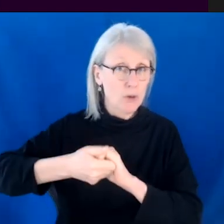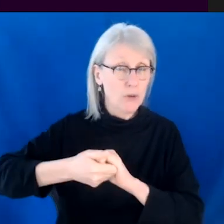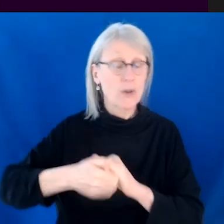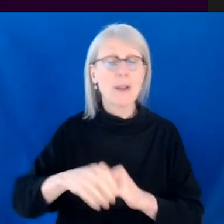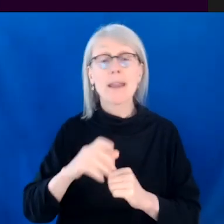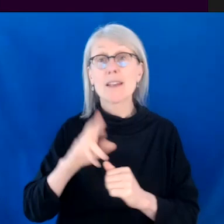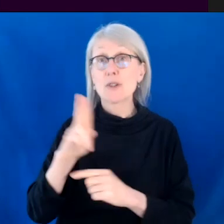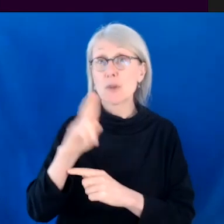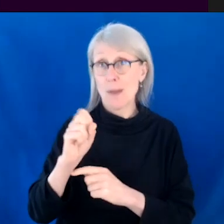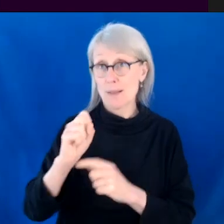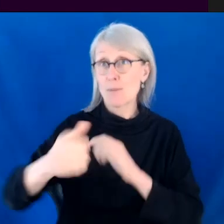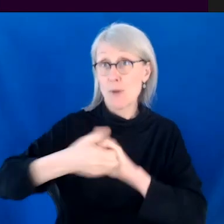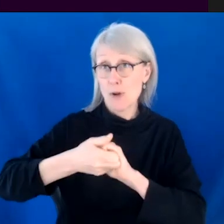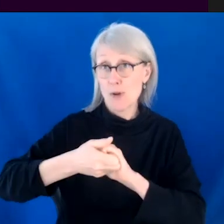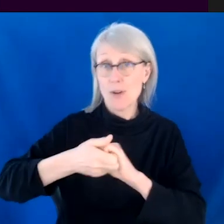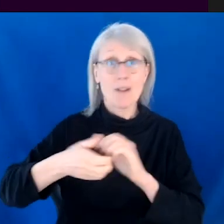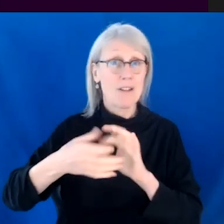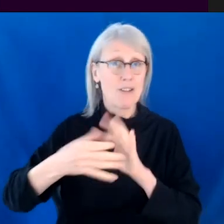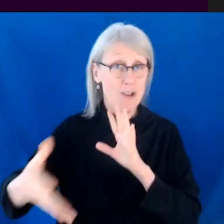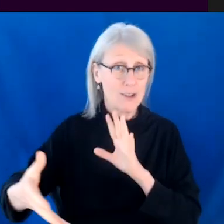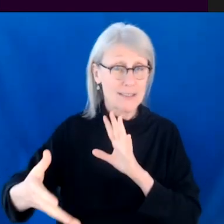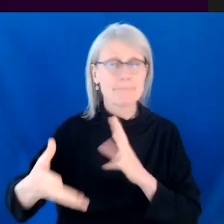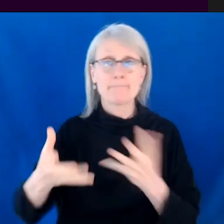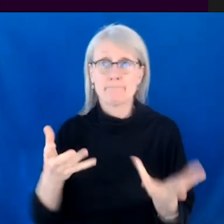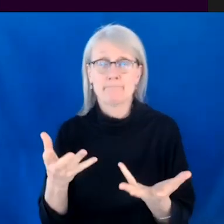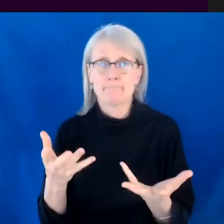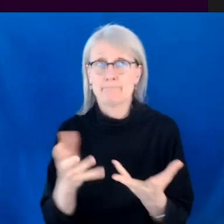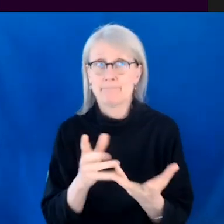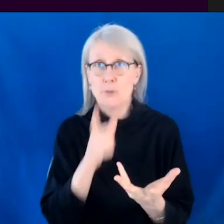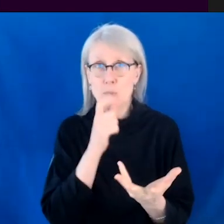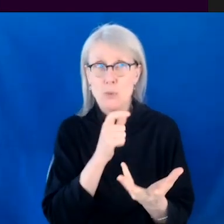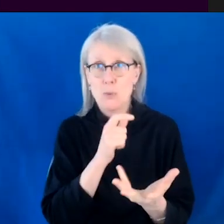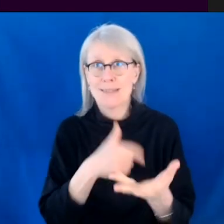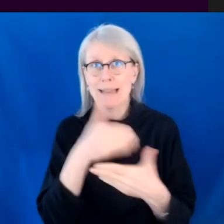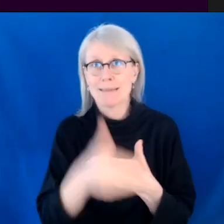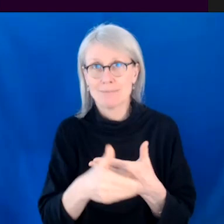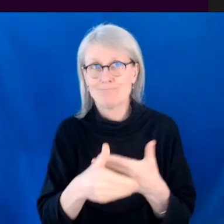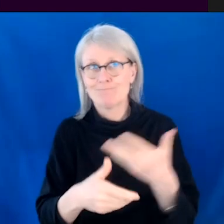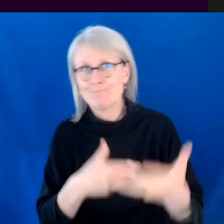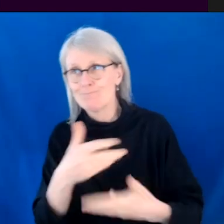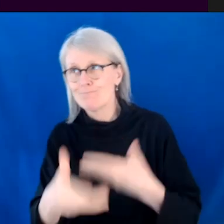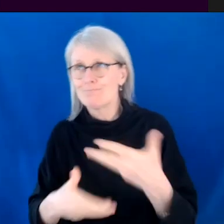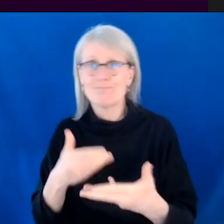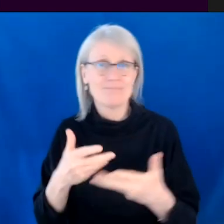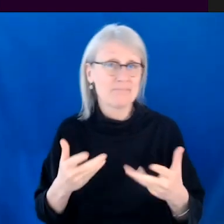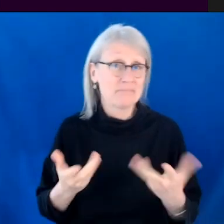partner, there just wasn't a way to keep it going. And I think